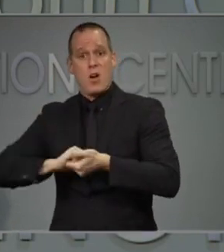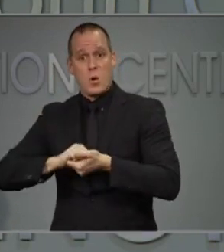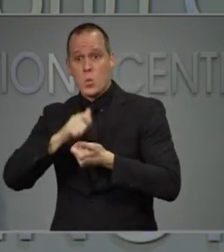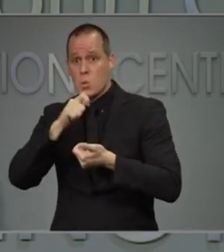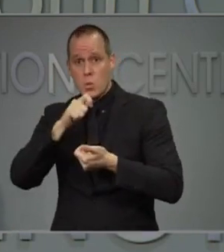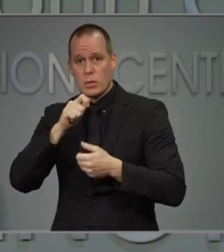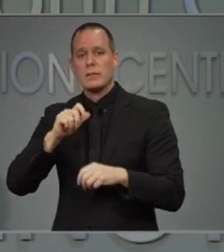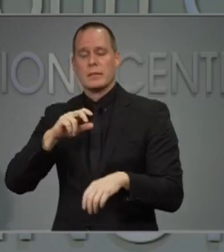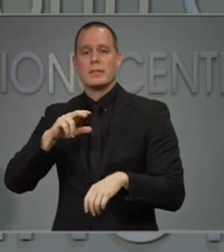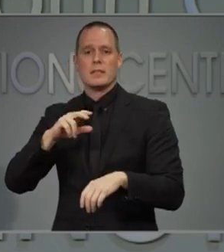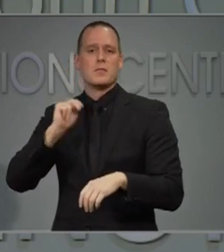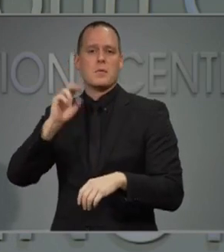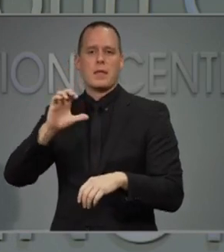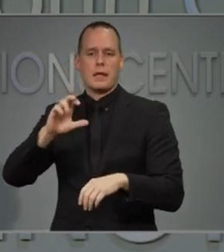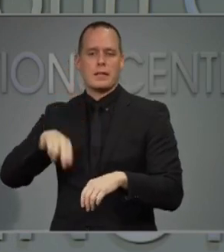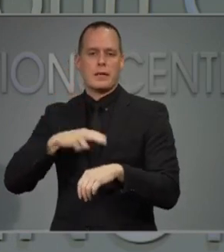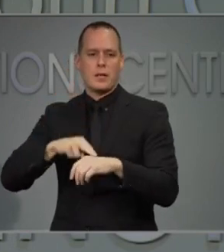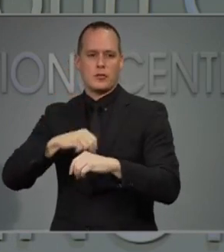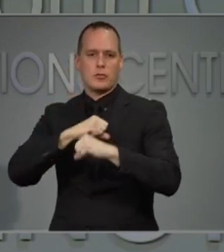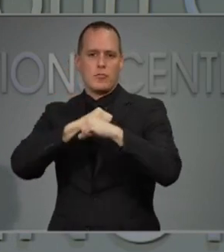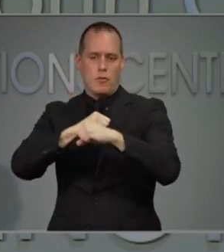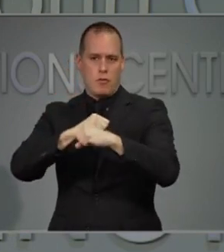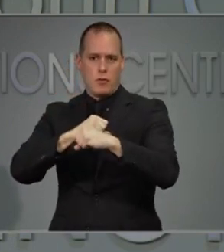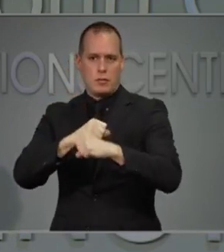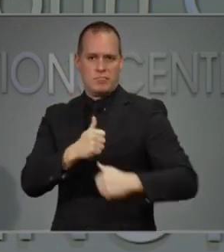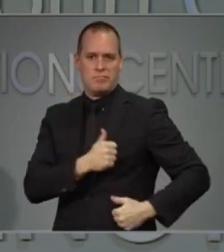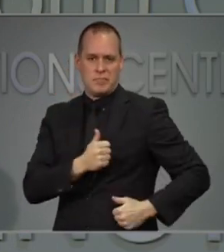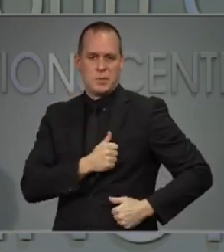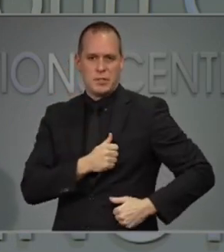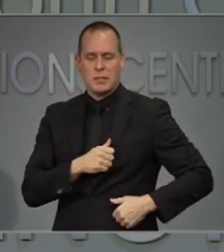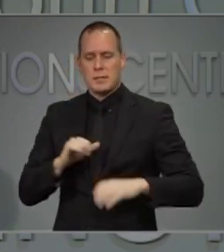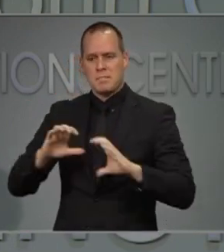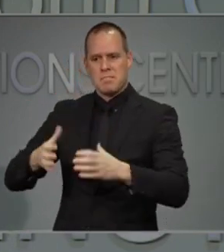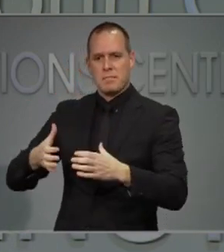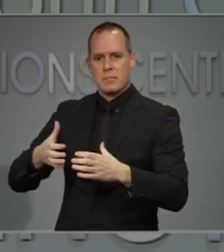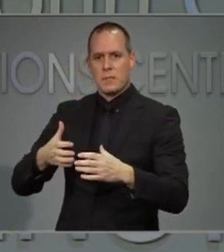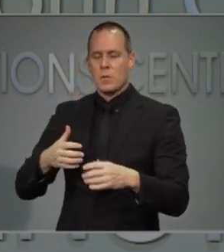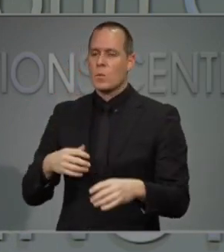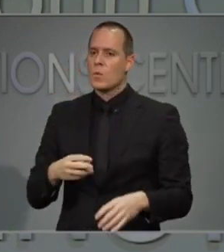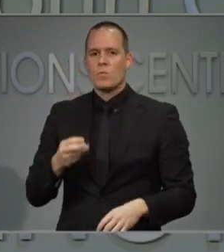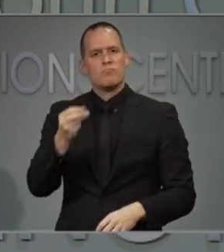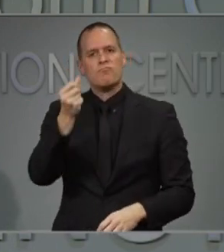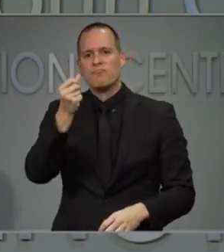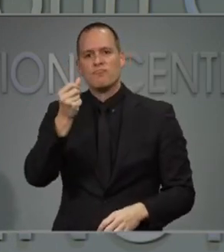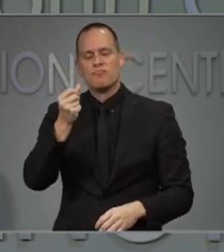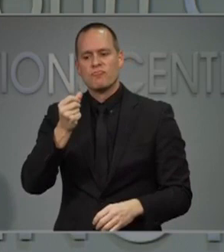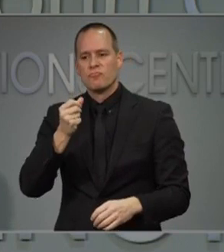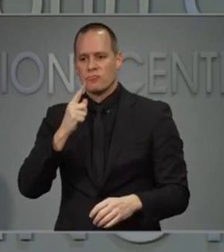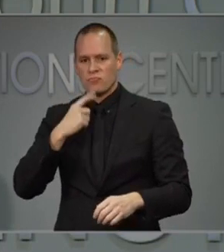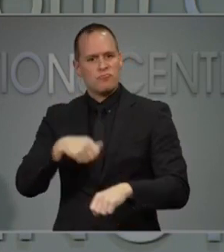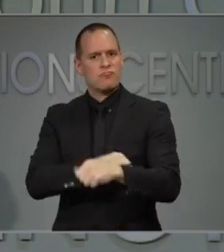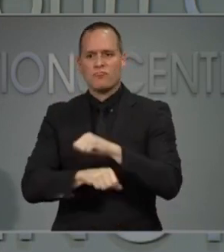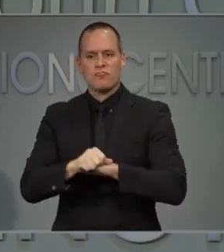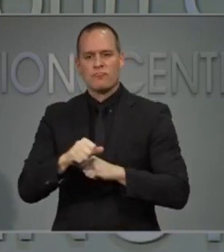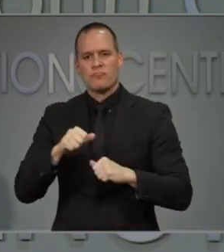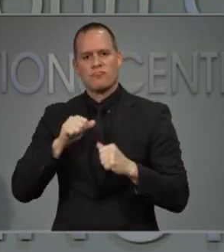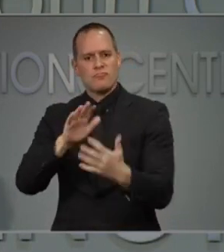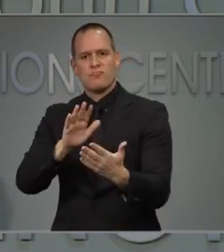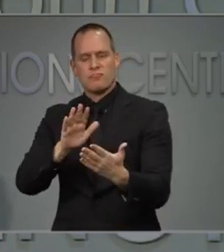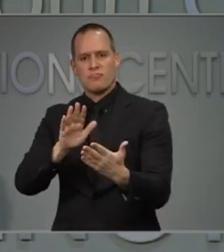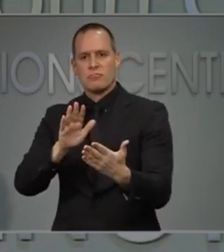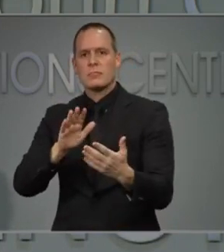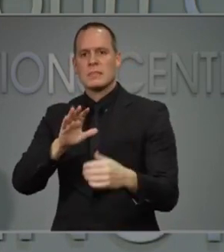National Guard. Without missing a beat, these 939 men and women that I've activated